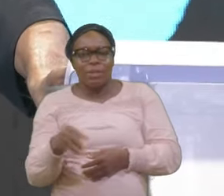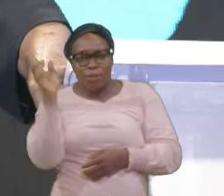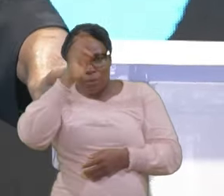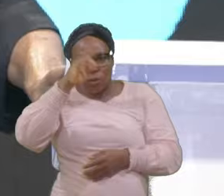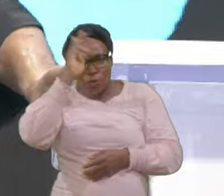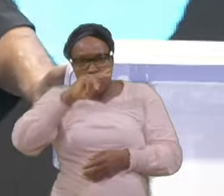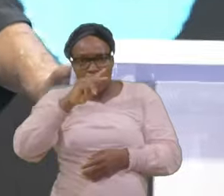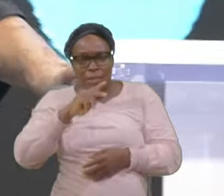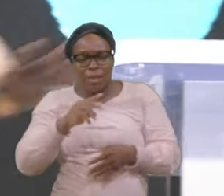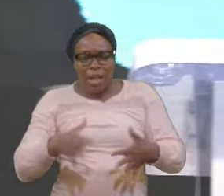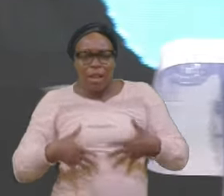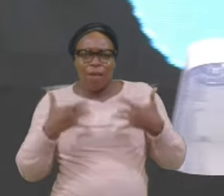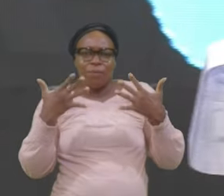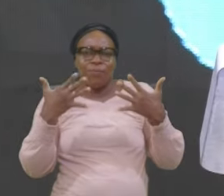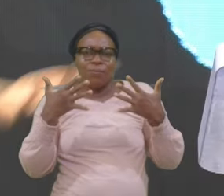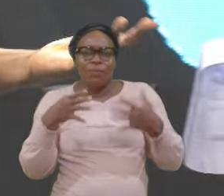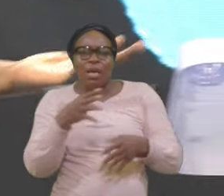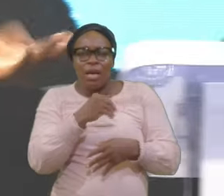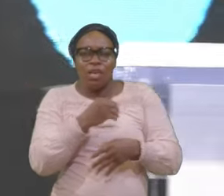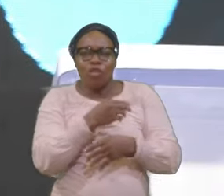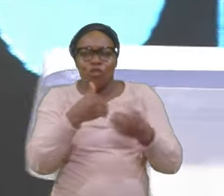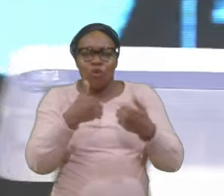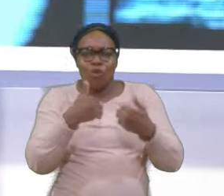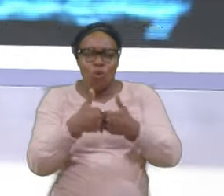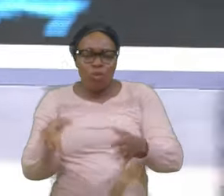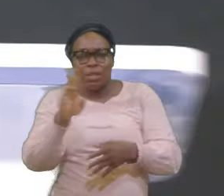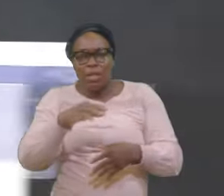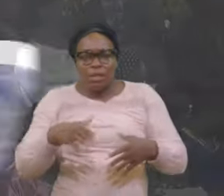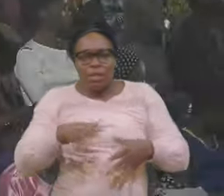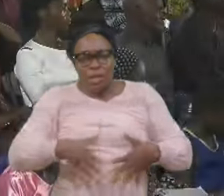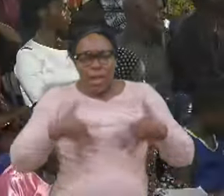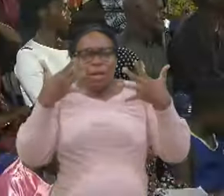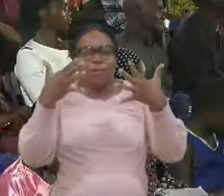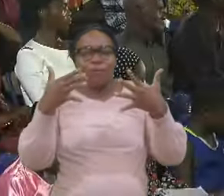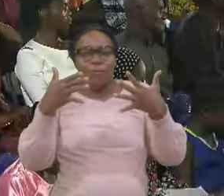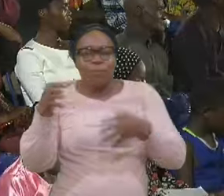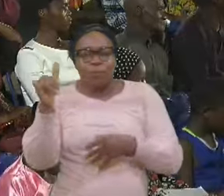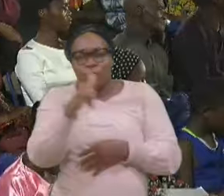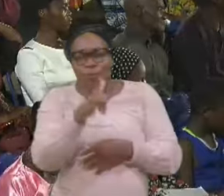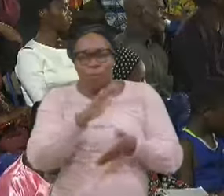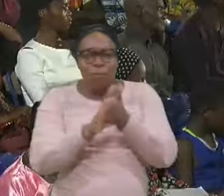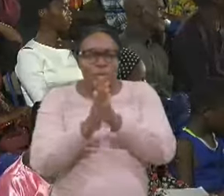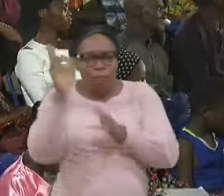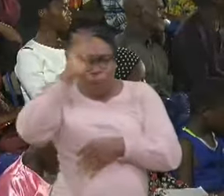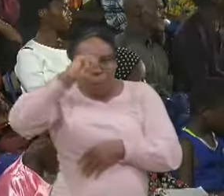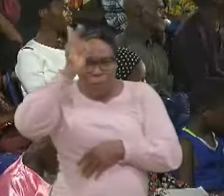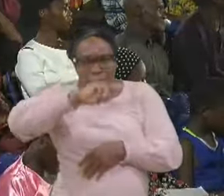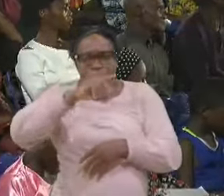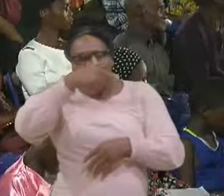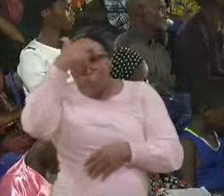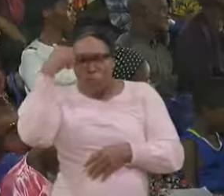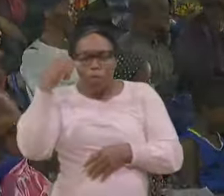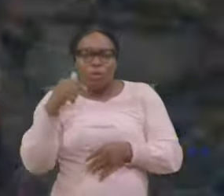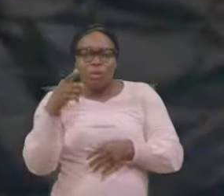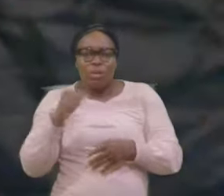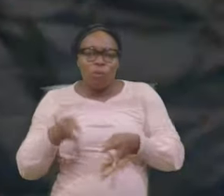way They use Their lives They're reckless The way They gamble With their lives They're reckless In the